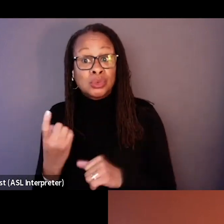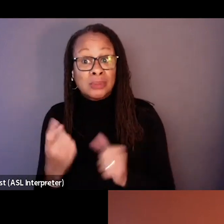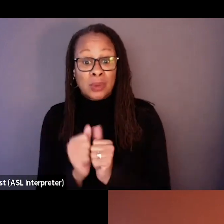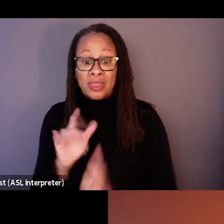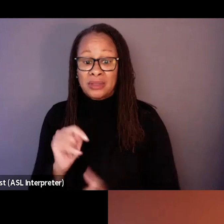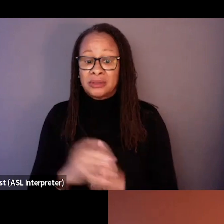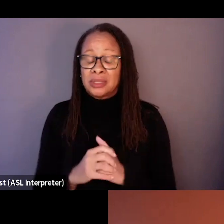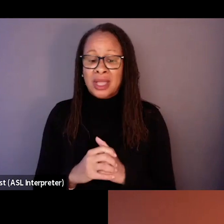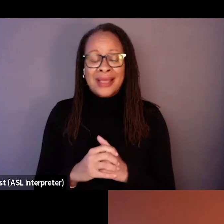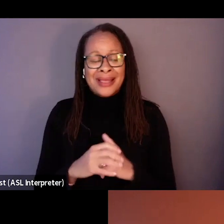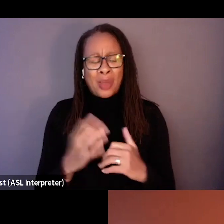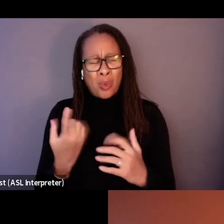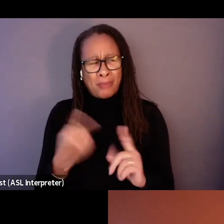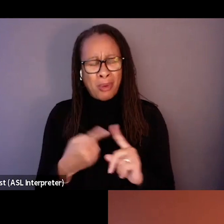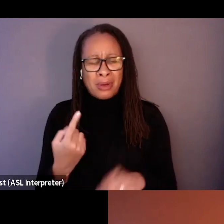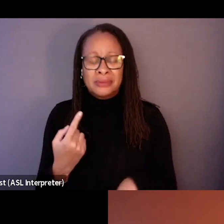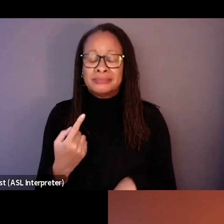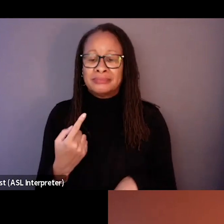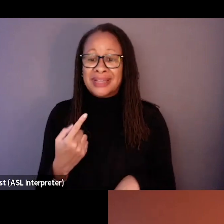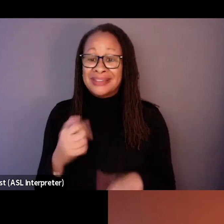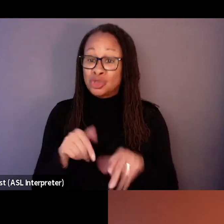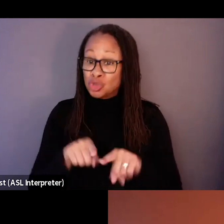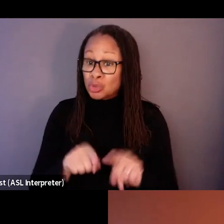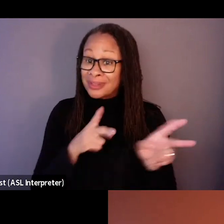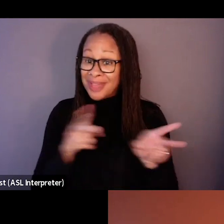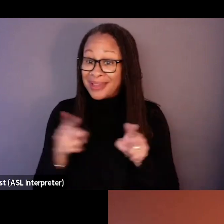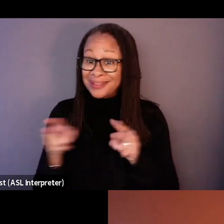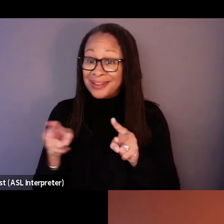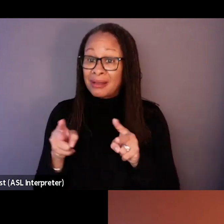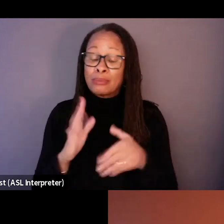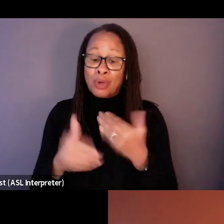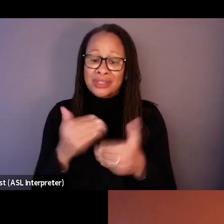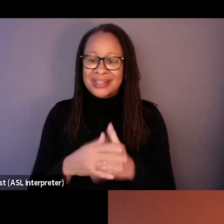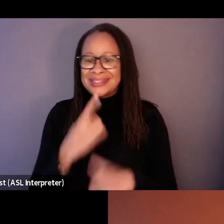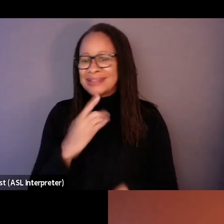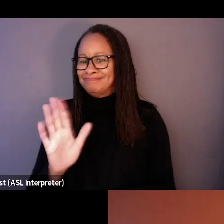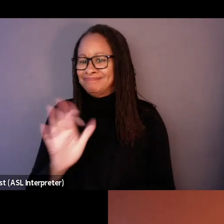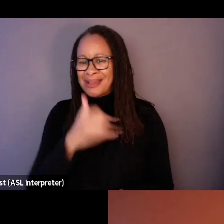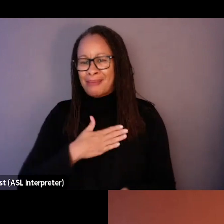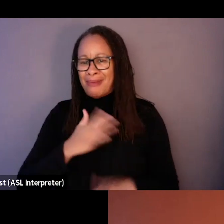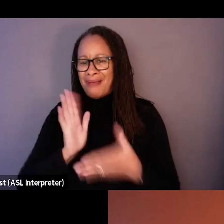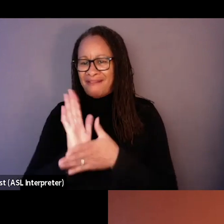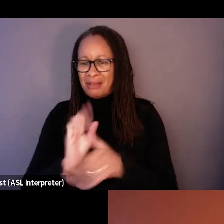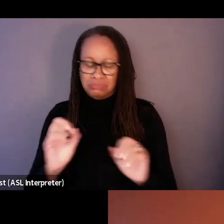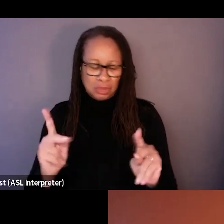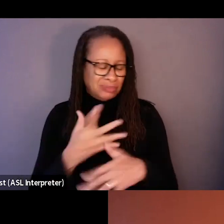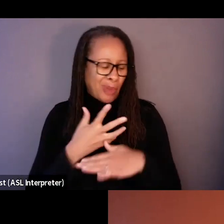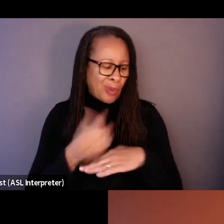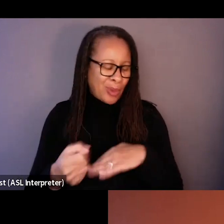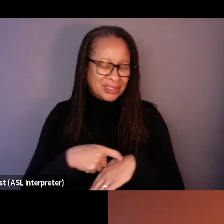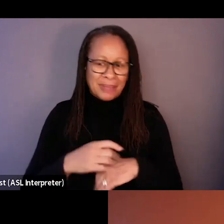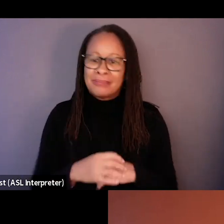it. And at a certain point, uh, of the editing, uh, I said, all right, that's not going to be my film. It's okay. I waste, I